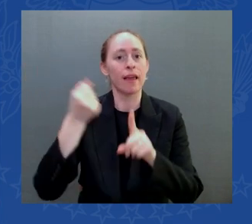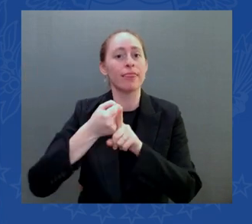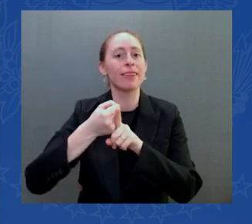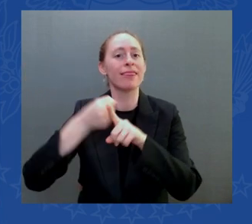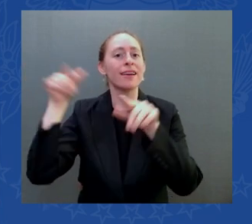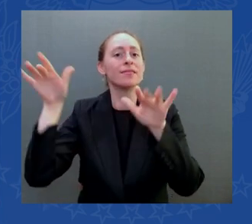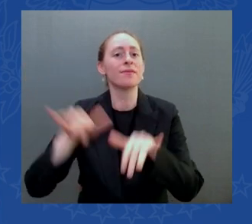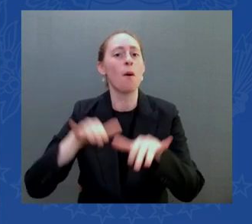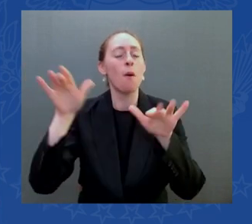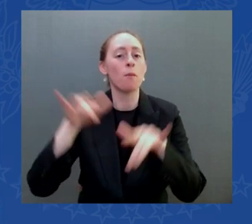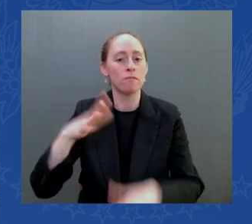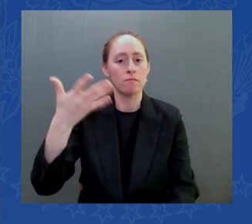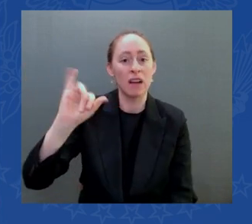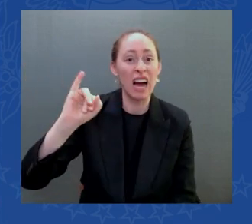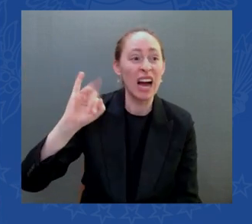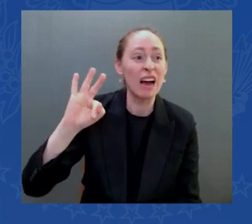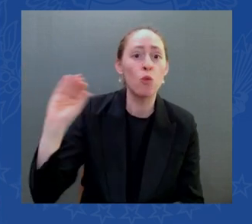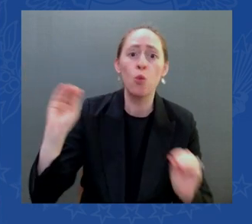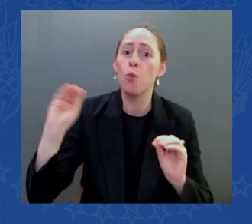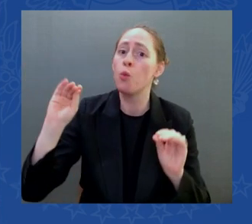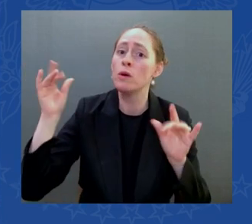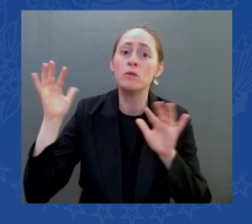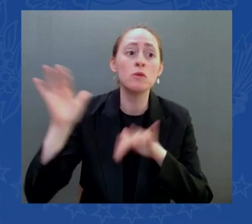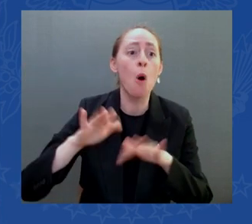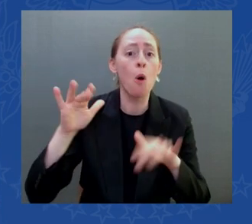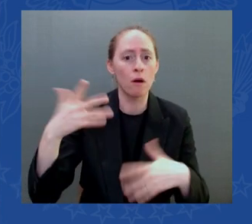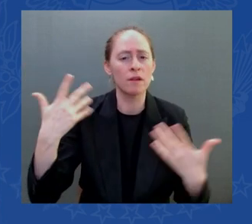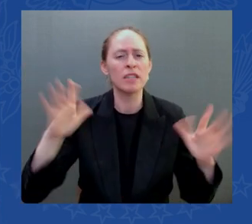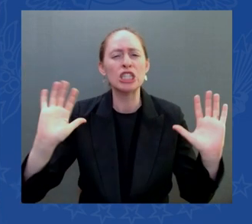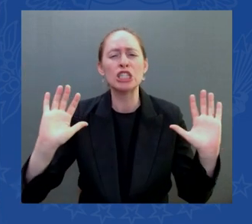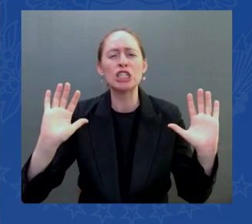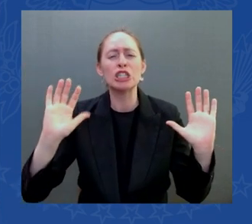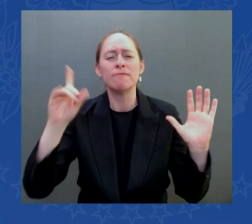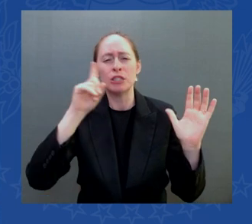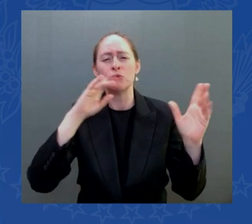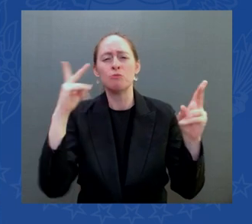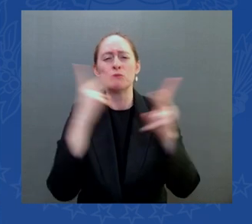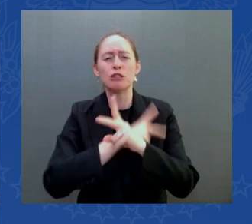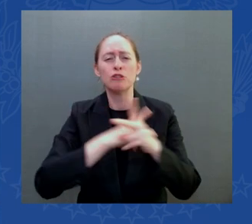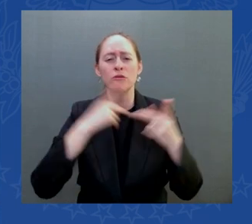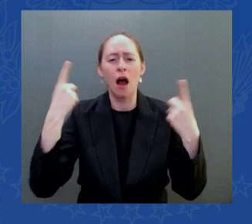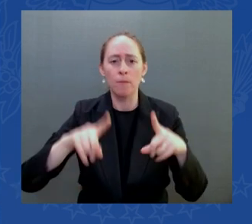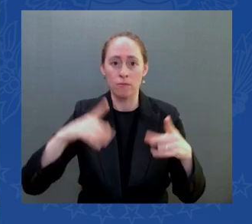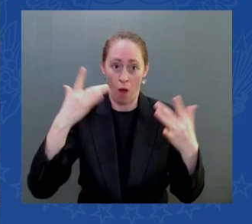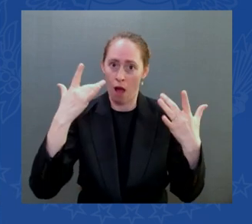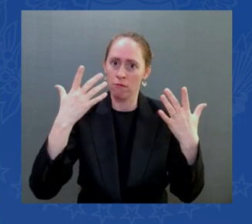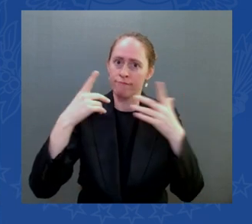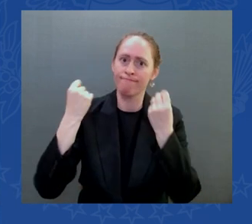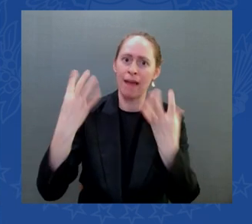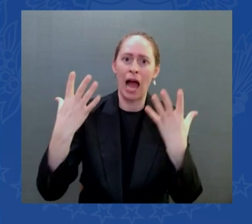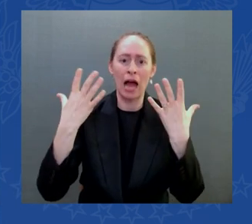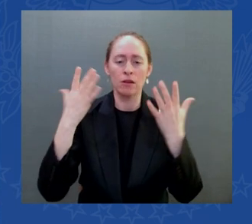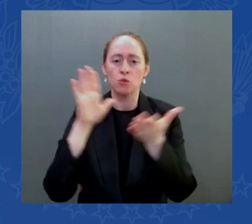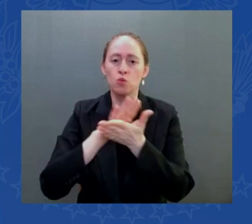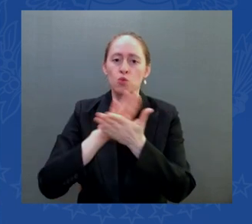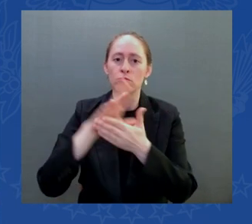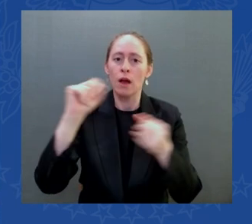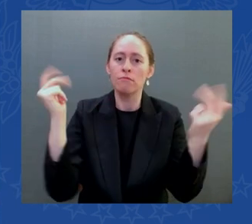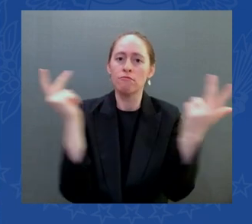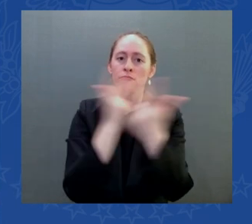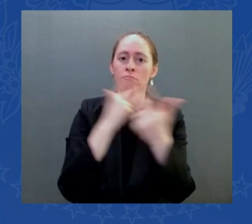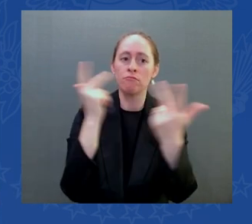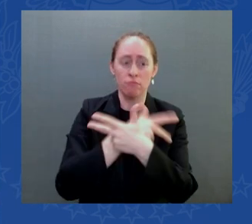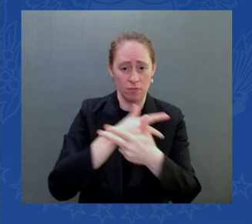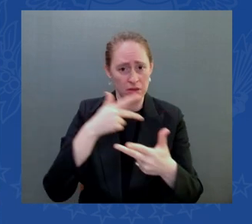i'm not joking you probably saw it on the front page of every paper in america well guess what it's happening all over the country